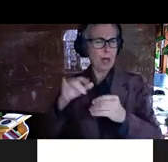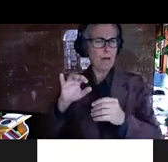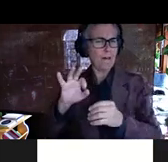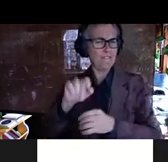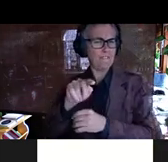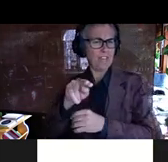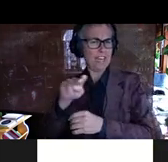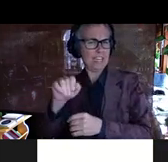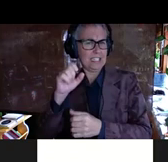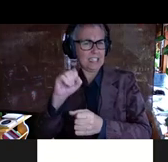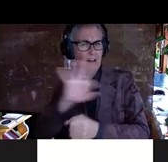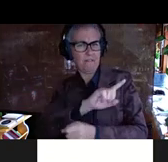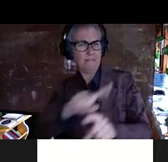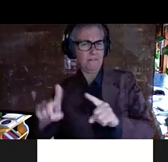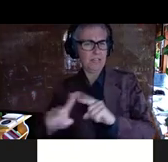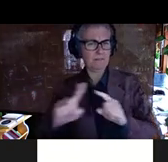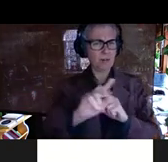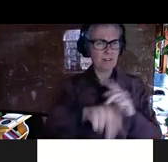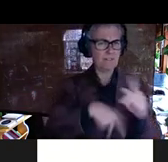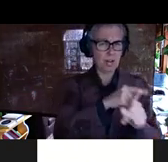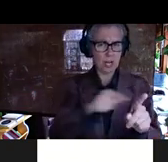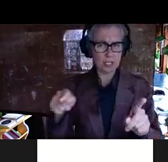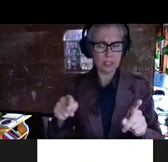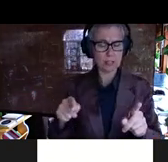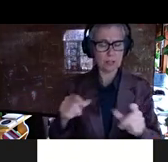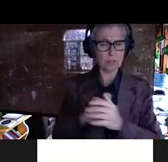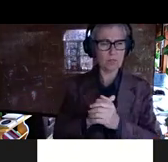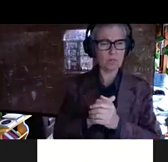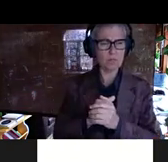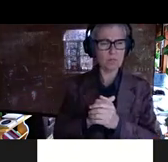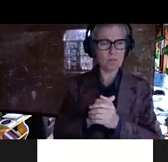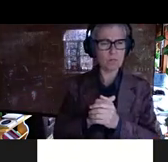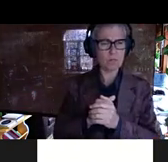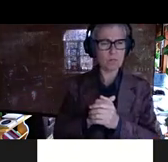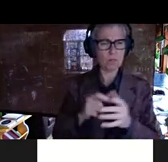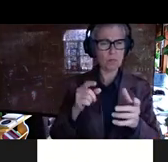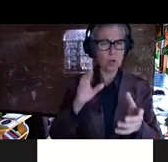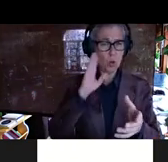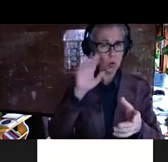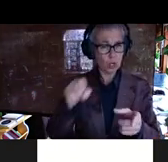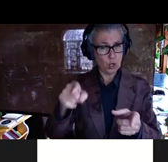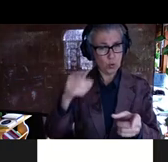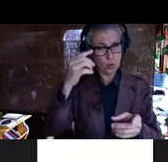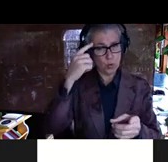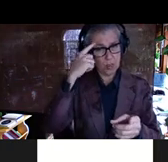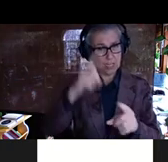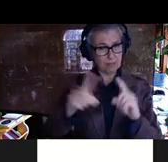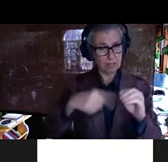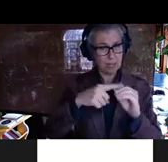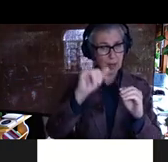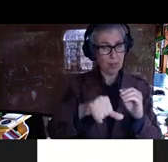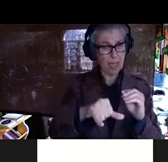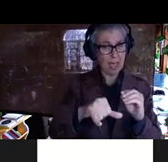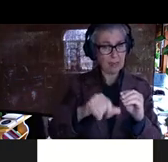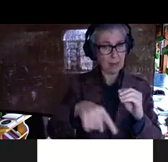Uh, if your considerations on that piece or more broadly change, uh, in terms of how you think about